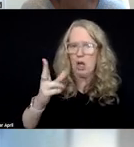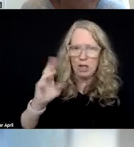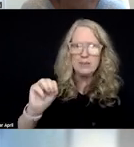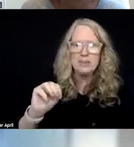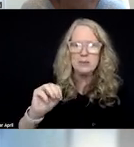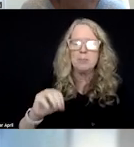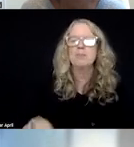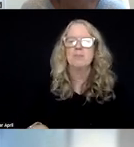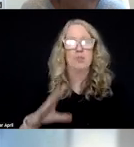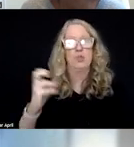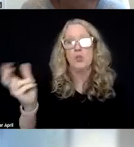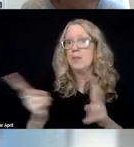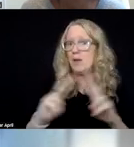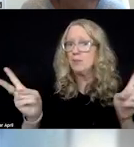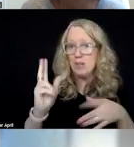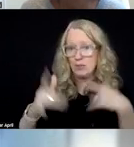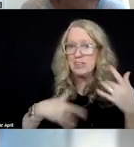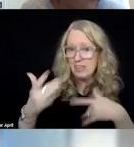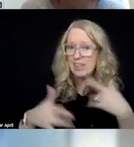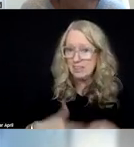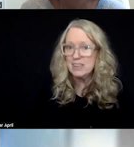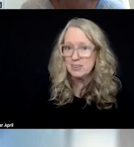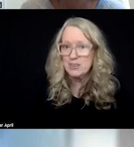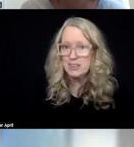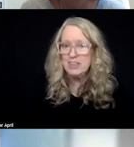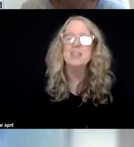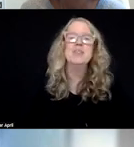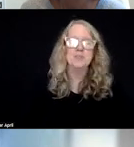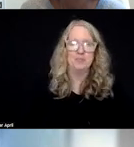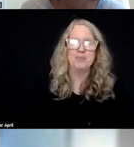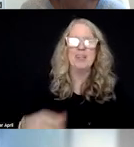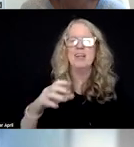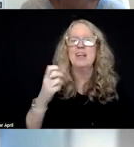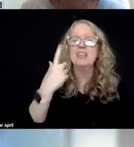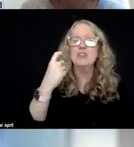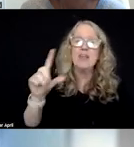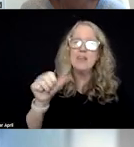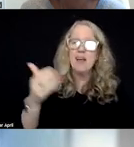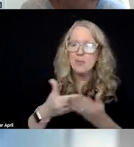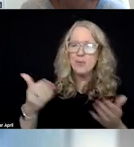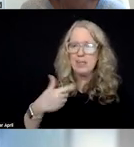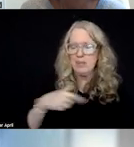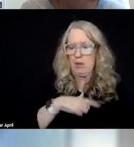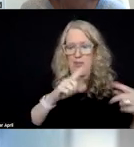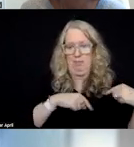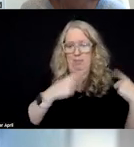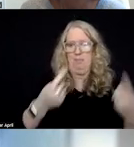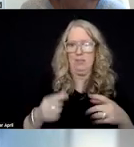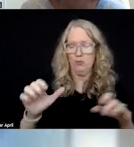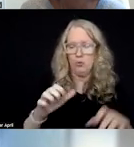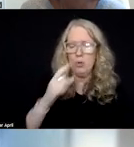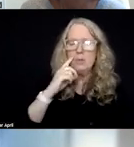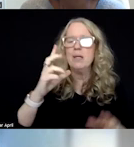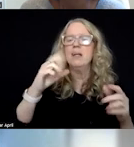So that was very exciting. And the, the other thing that we have been doing is in those crisis